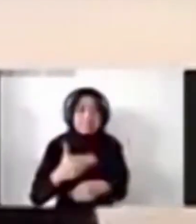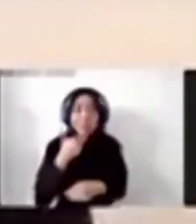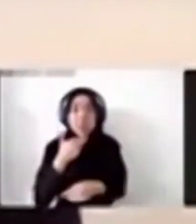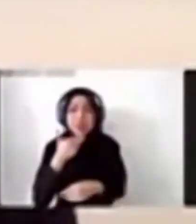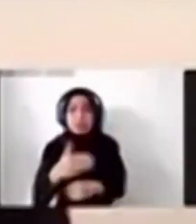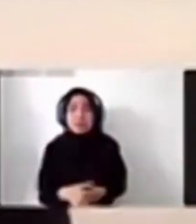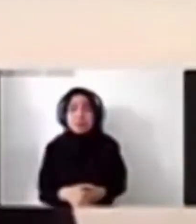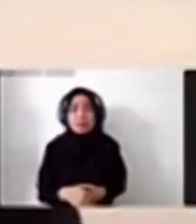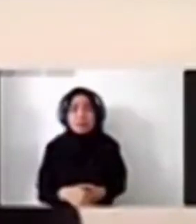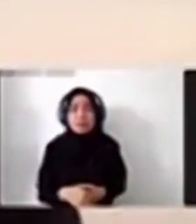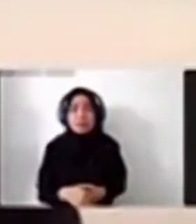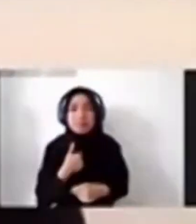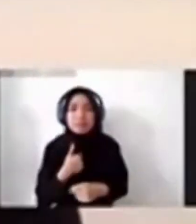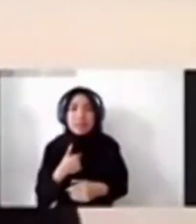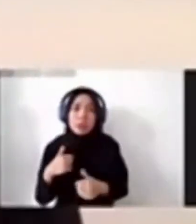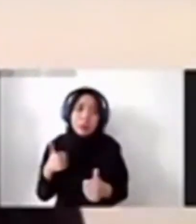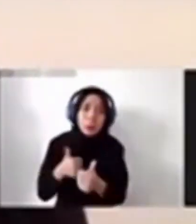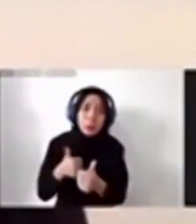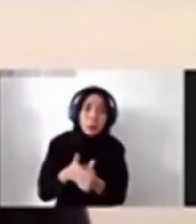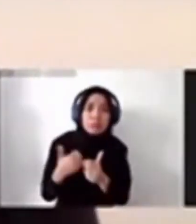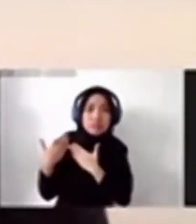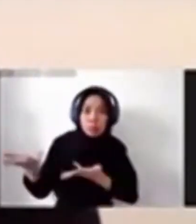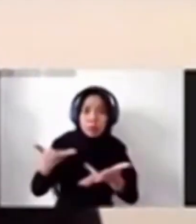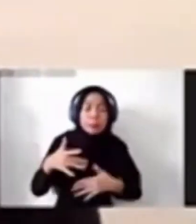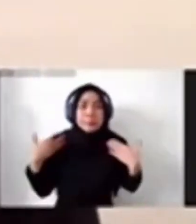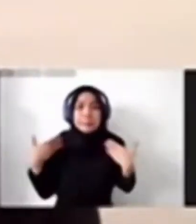to be able to join you as the moderator for this session.